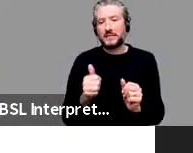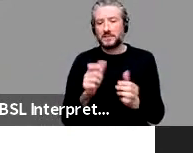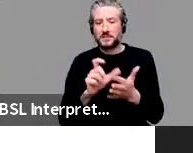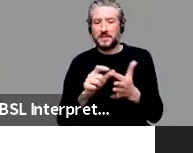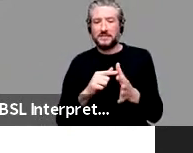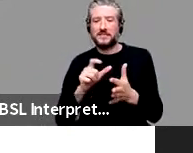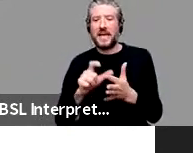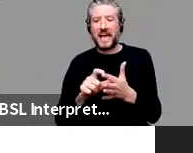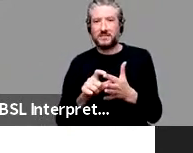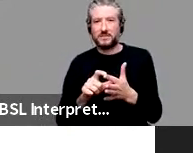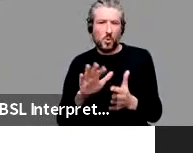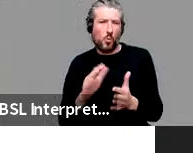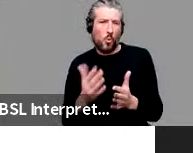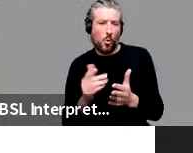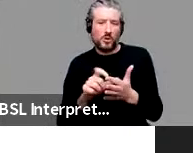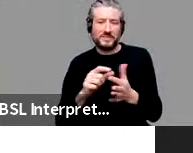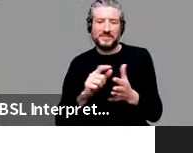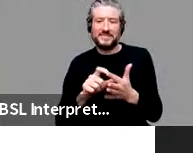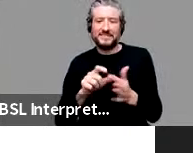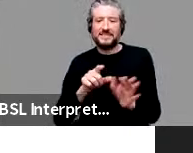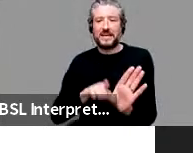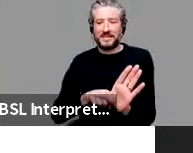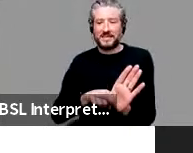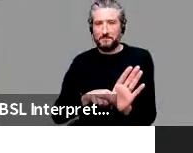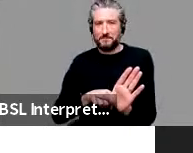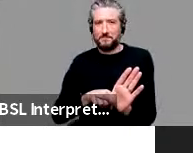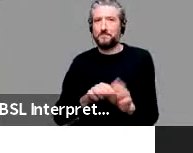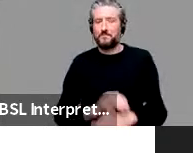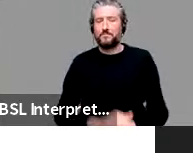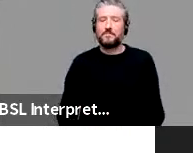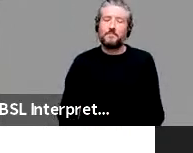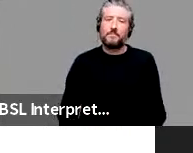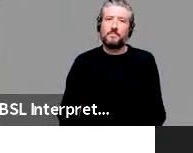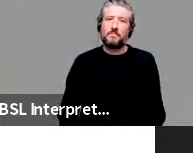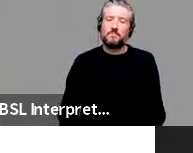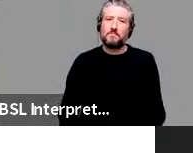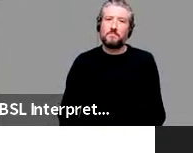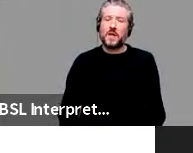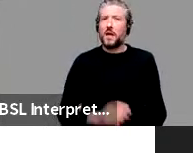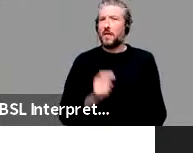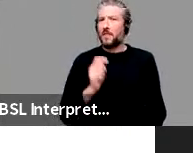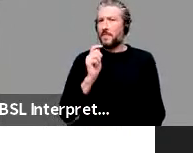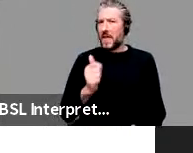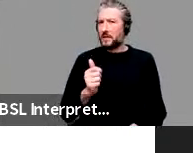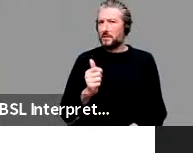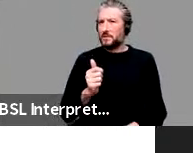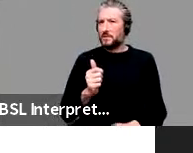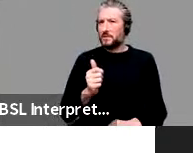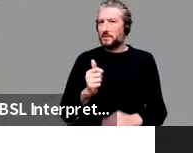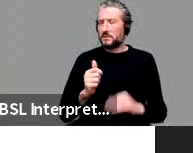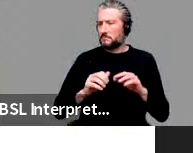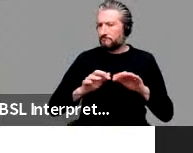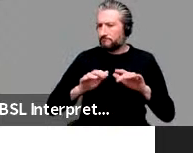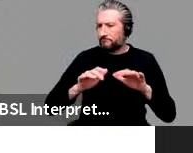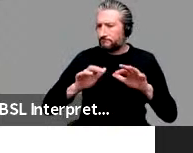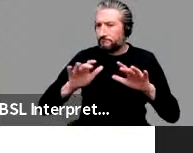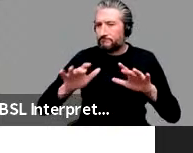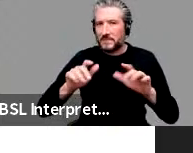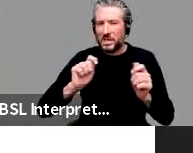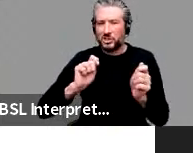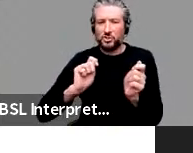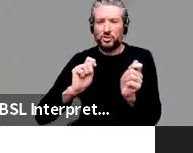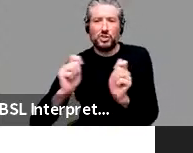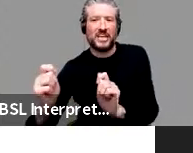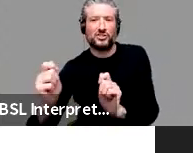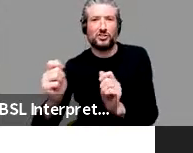I, there was a ripple effect there. And that's because this case, I think, was a catalyst for the change. So